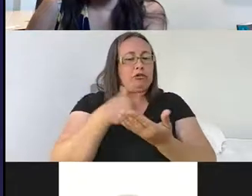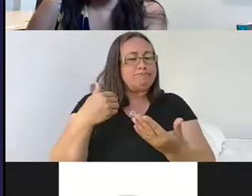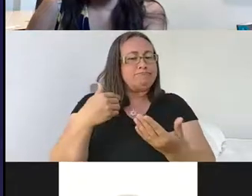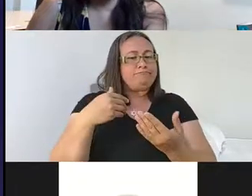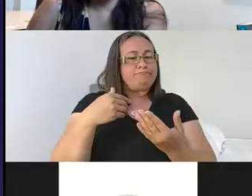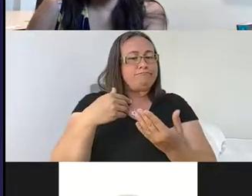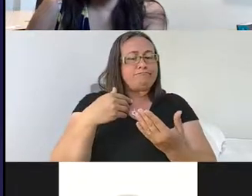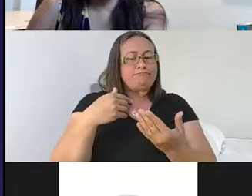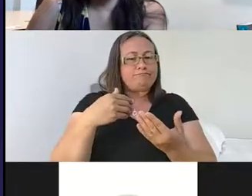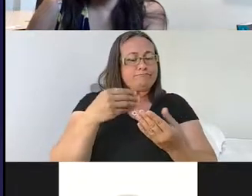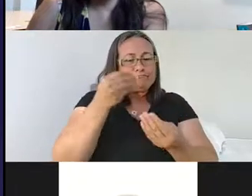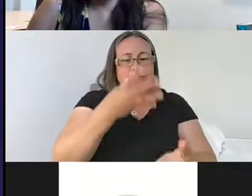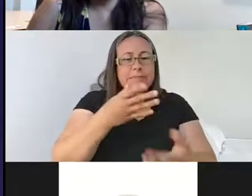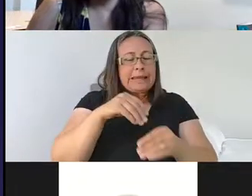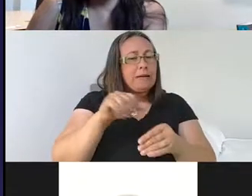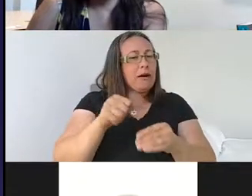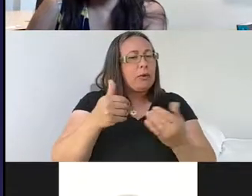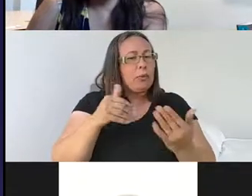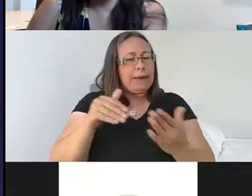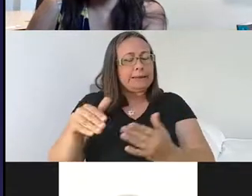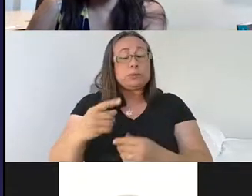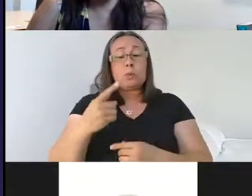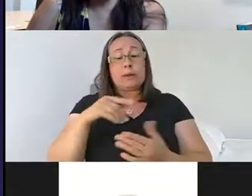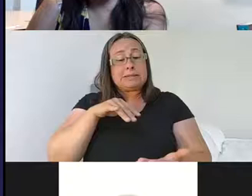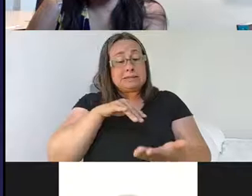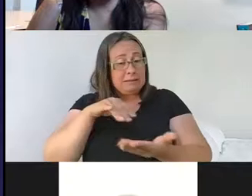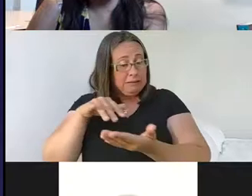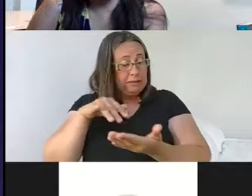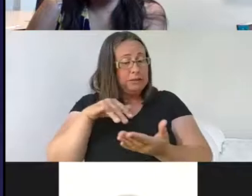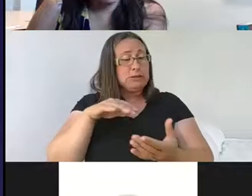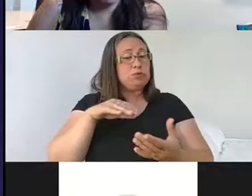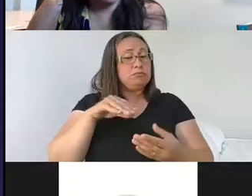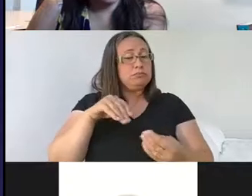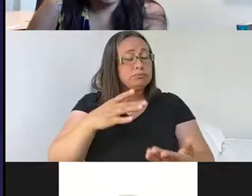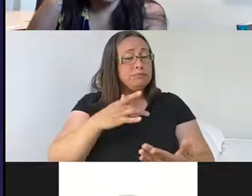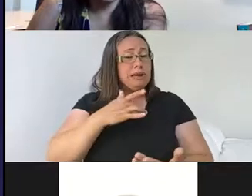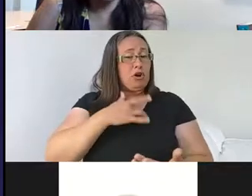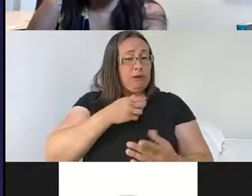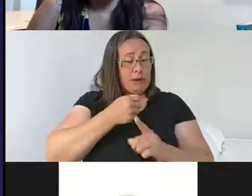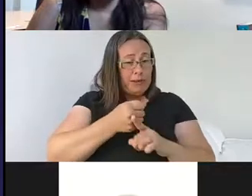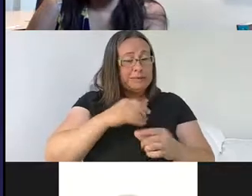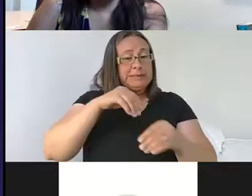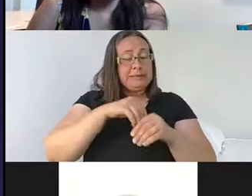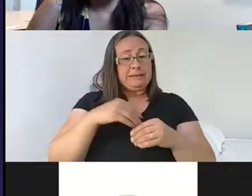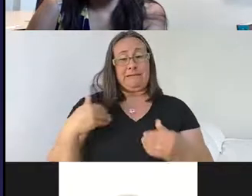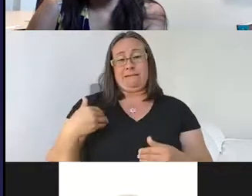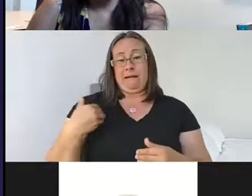one of the studies that we've done is to do cardiac arrest in young animals. these are